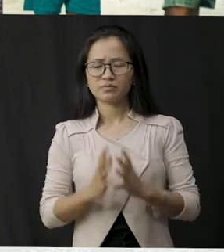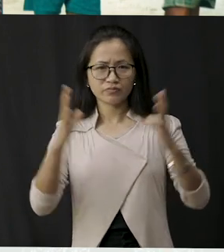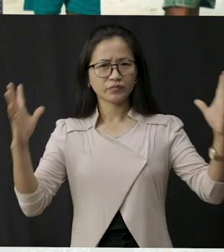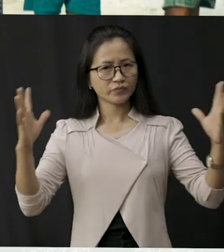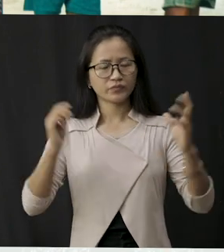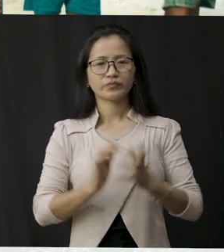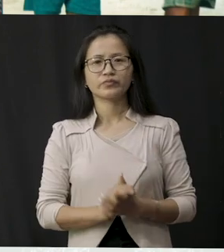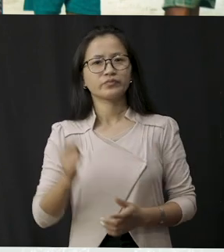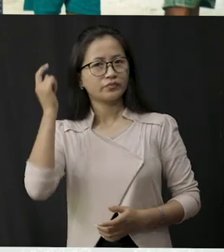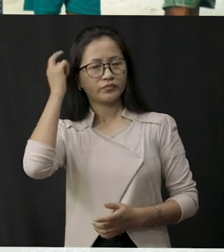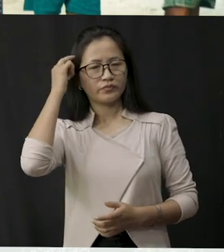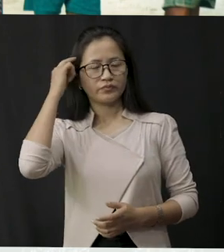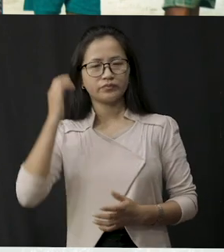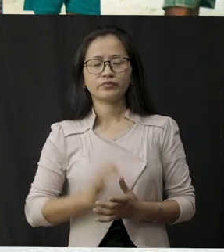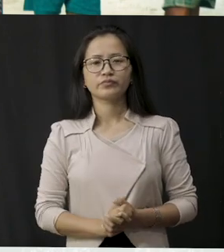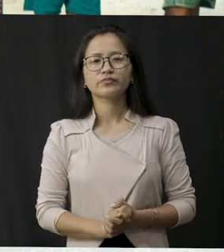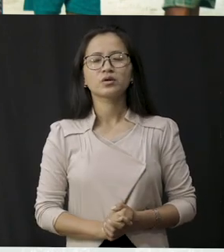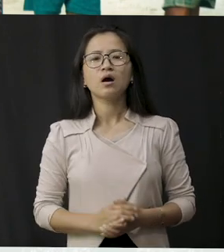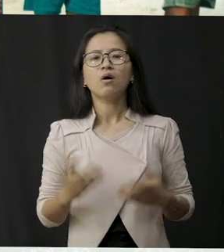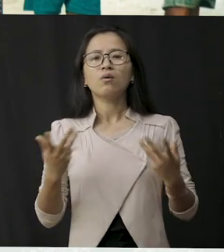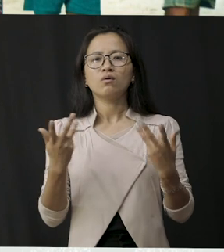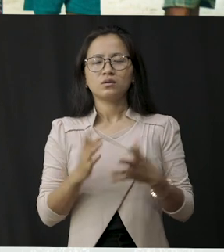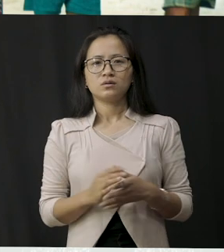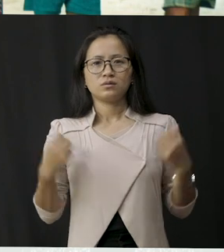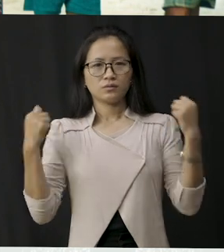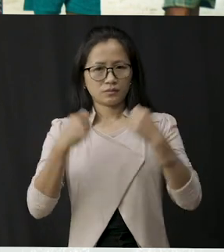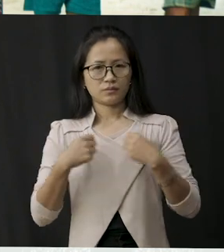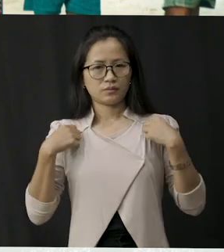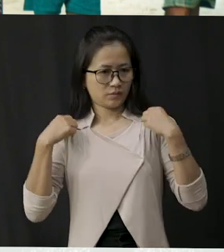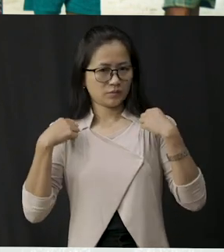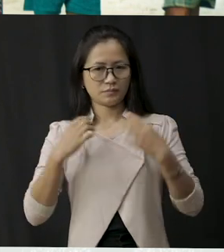in your mind right? So let's see why do we wear clothes?